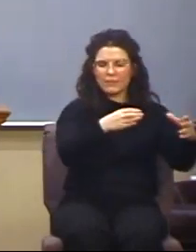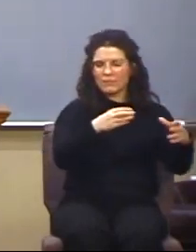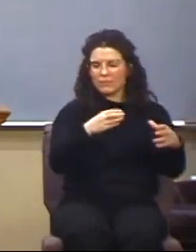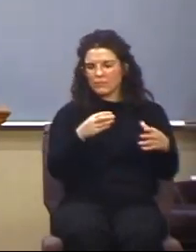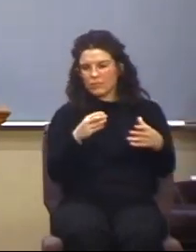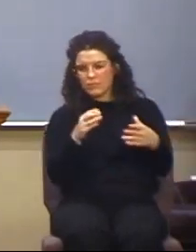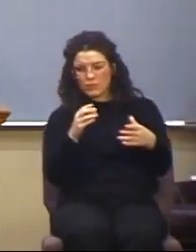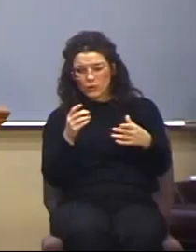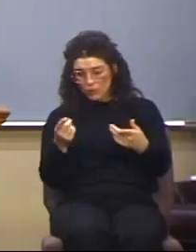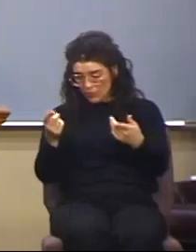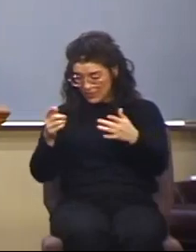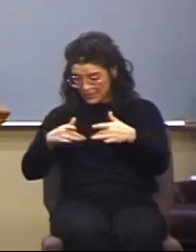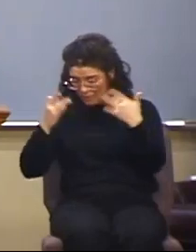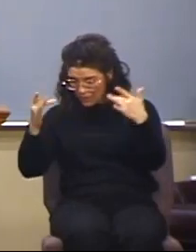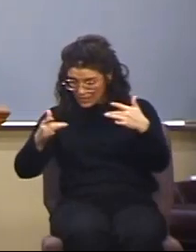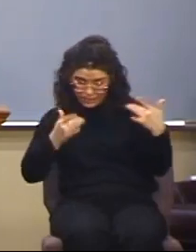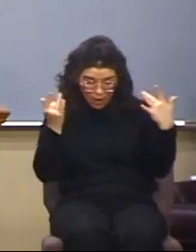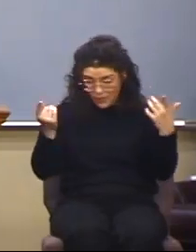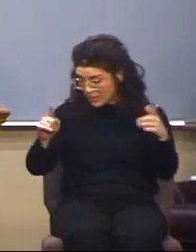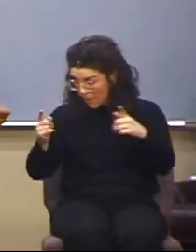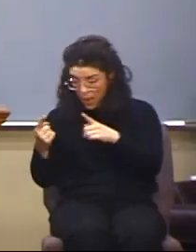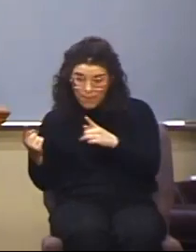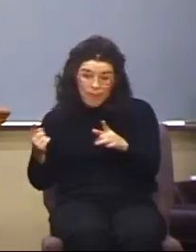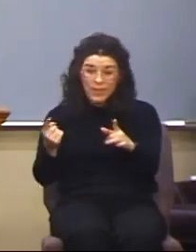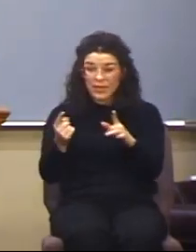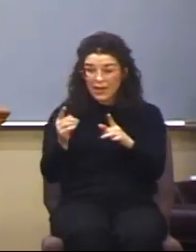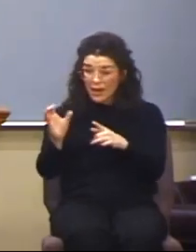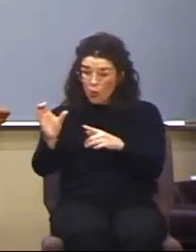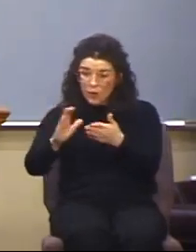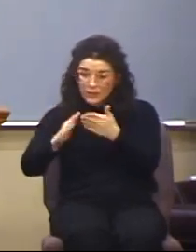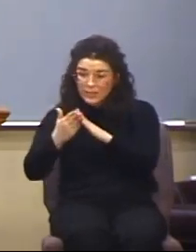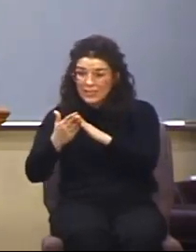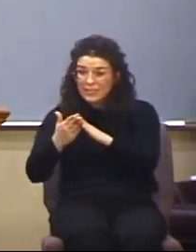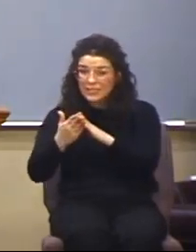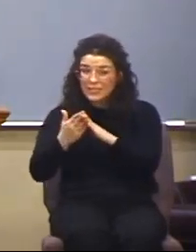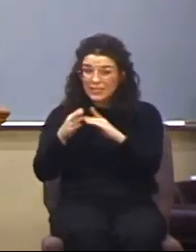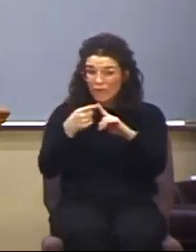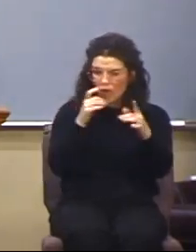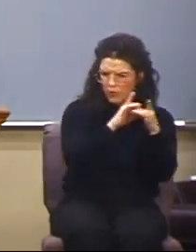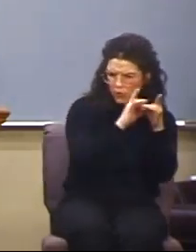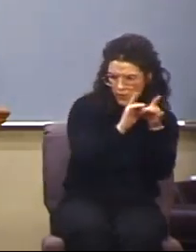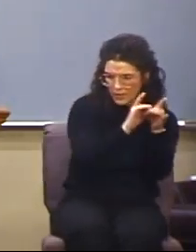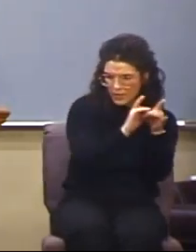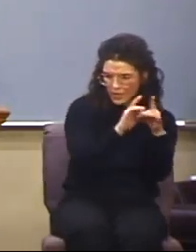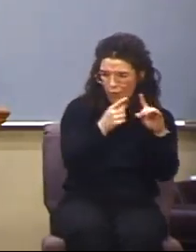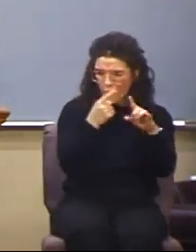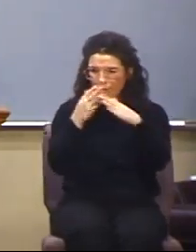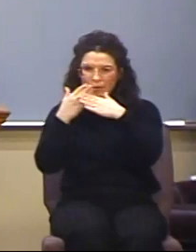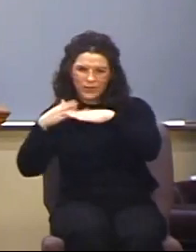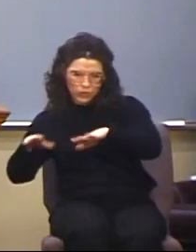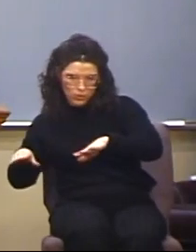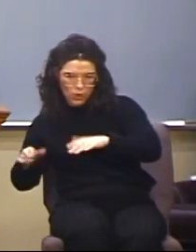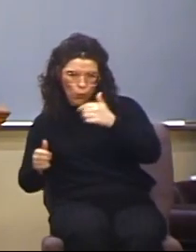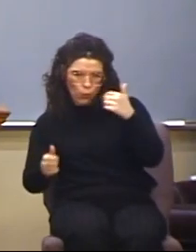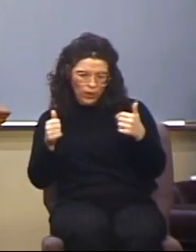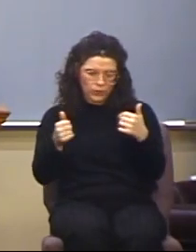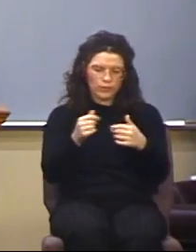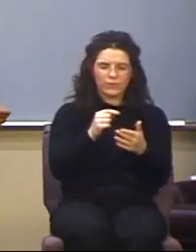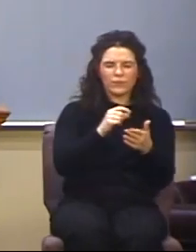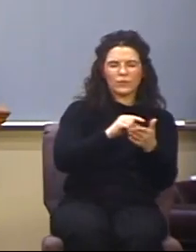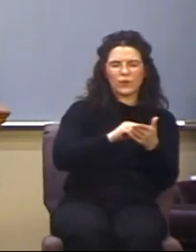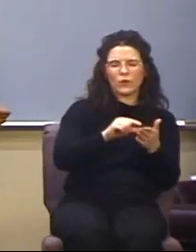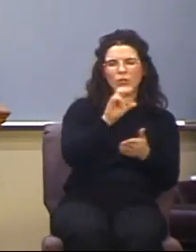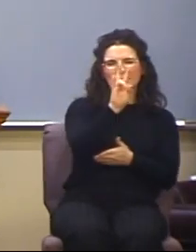resulting in division, okay? Another evidence, obviously in verse 7 through verse 11,